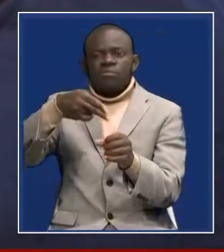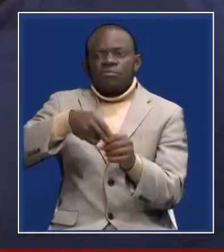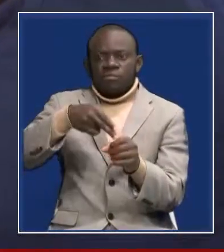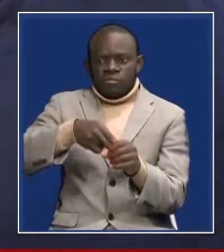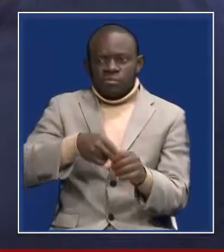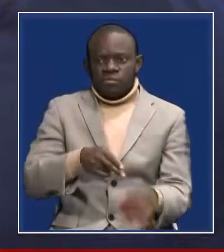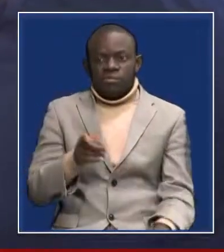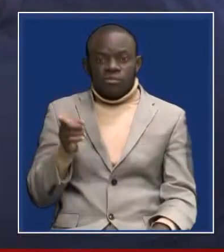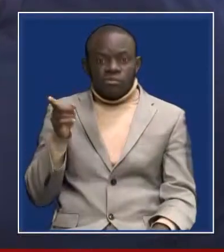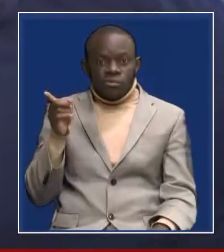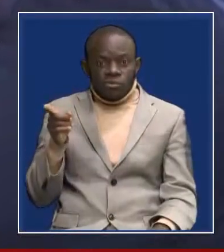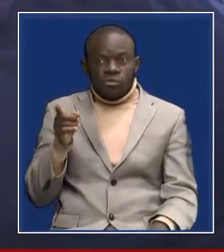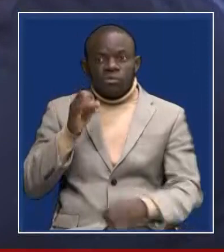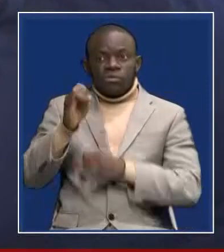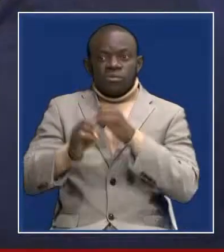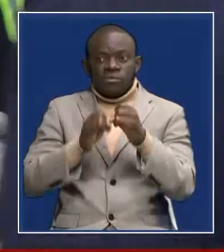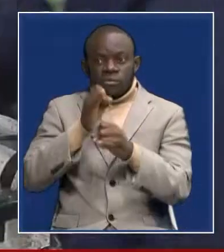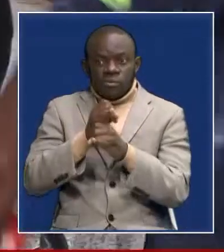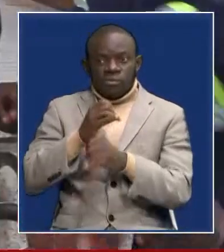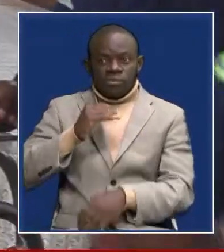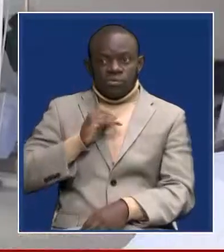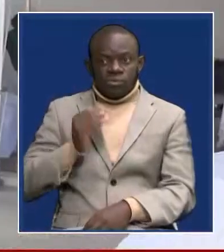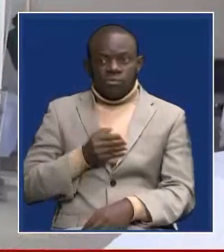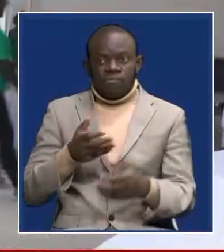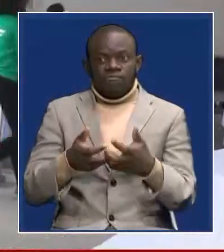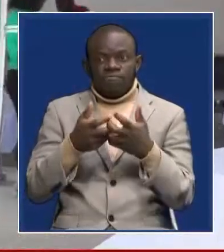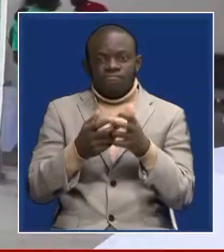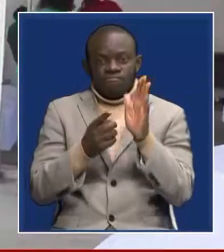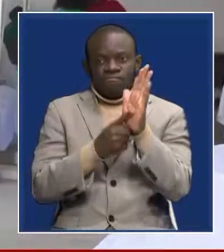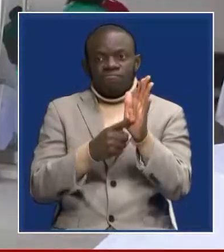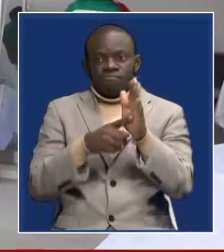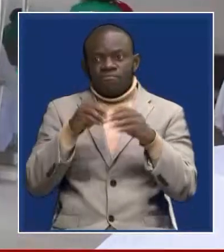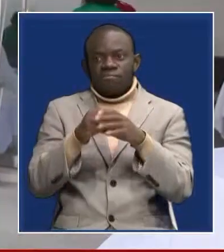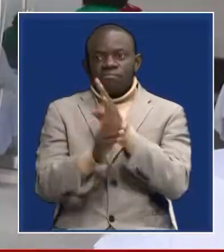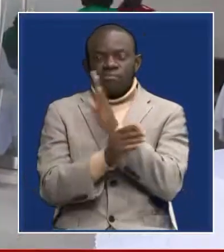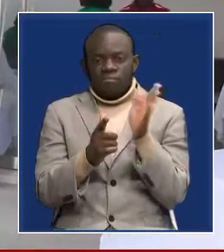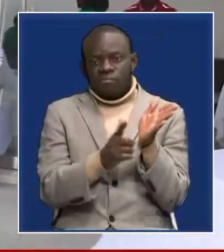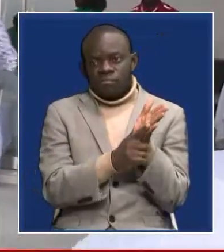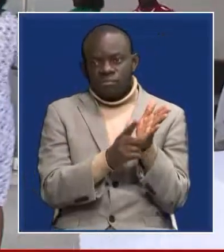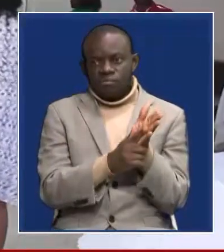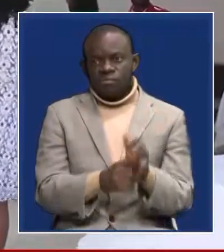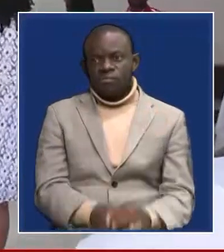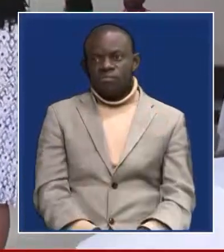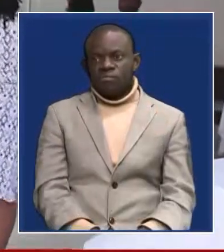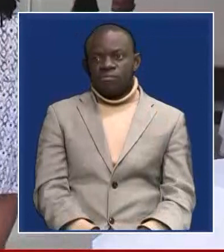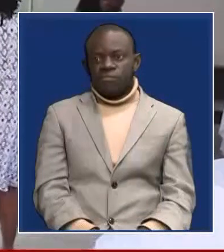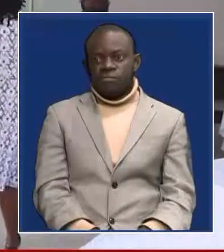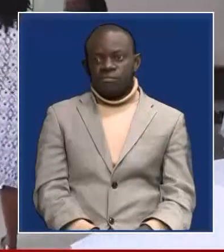Women in Engineering exhibition held in Lusaka basically what we're trying to do is get fuel